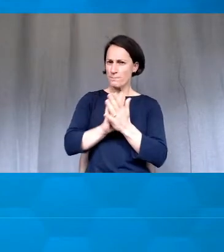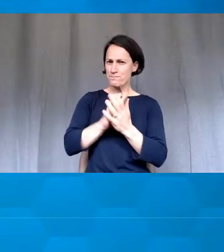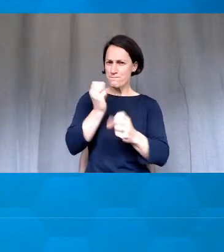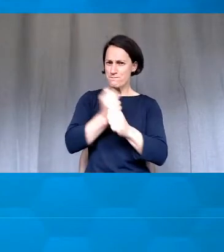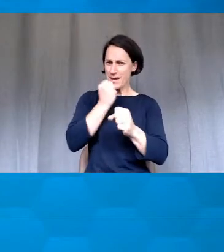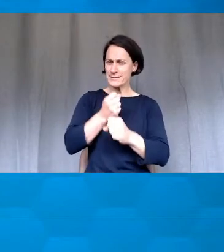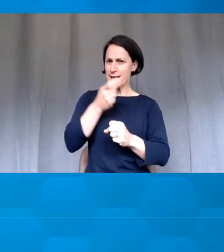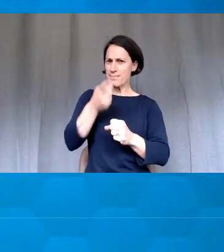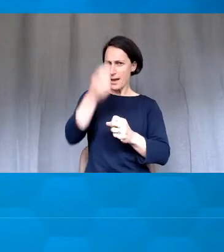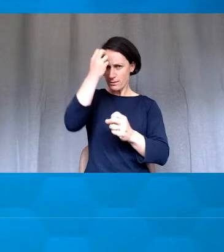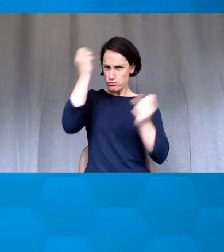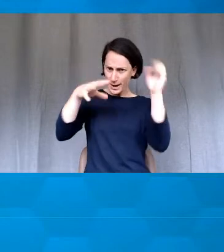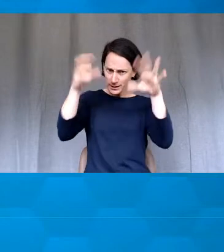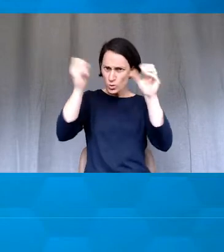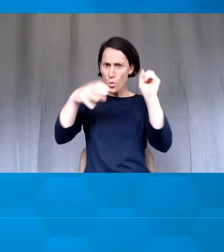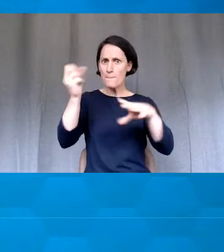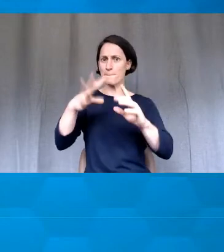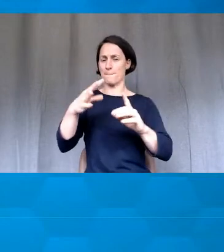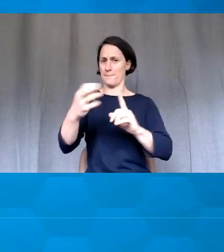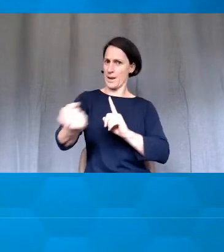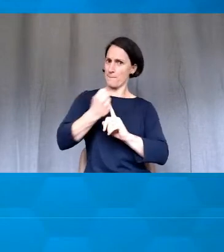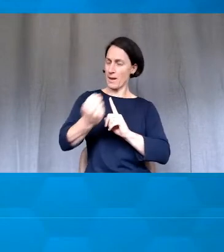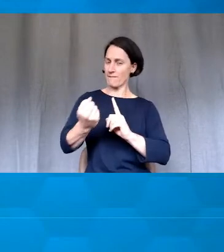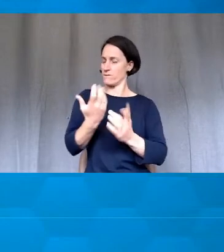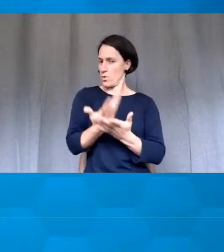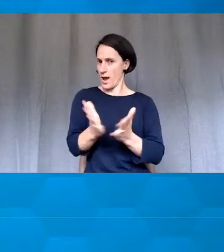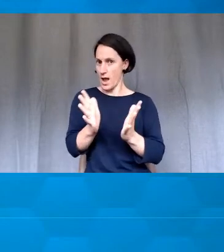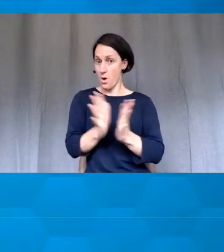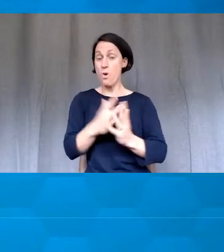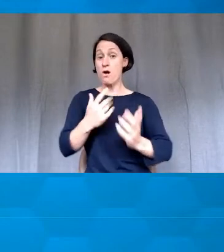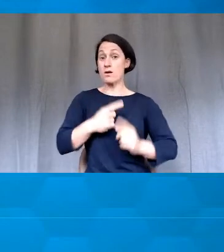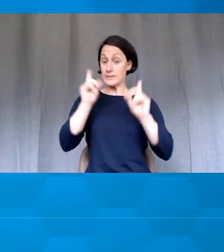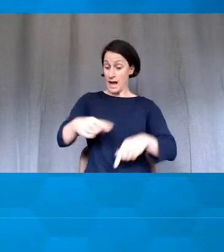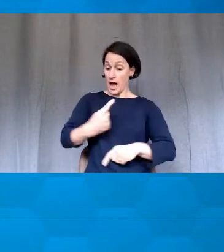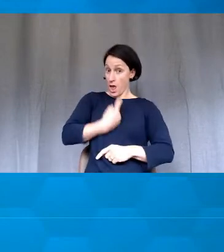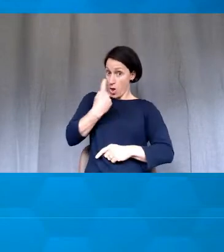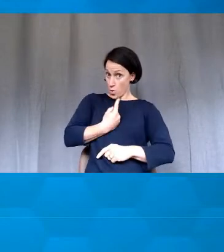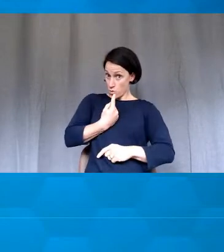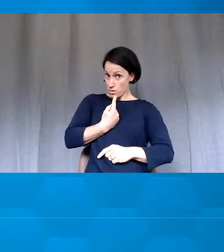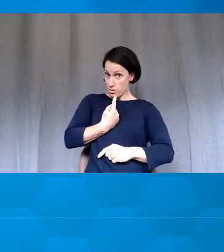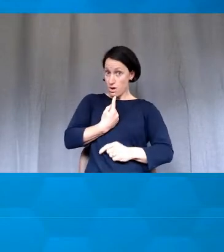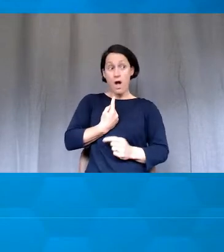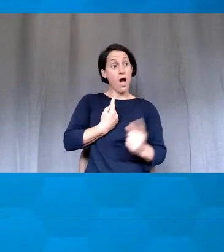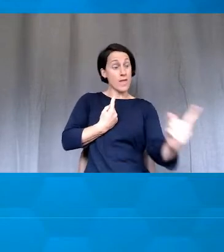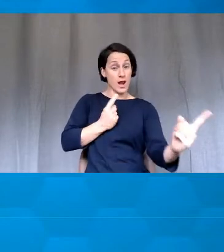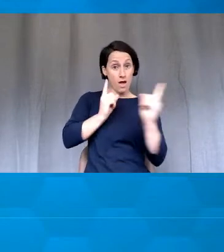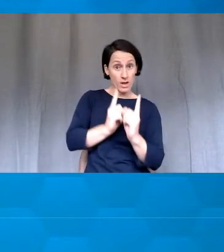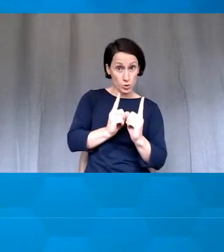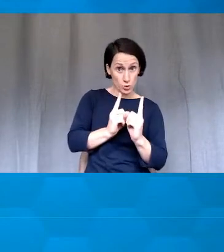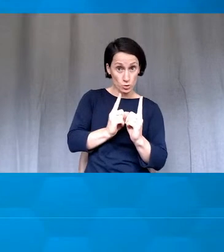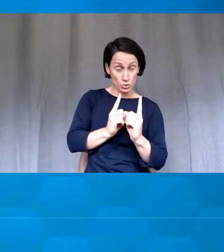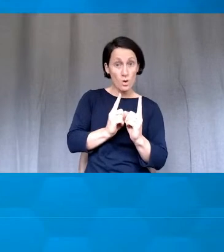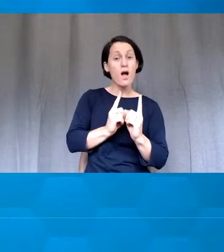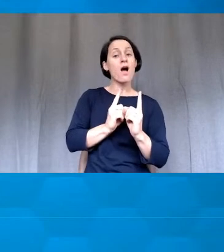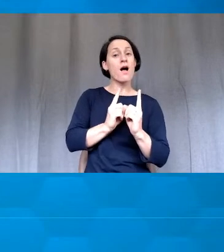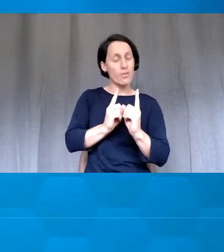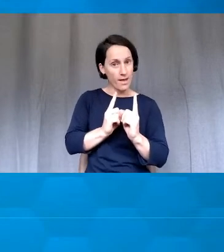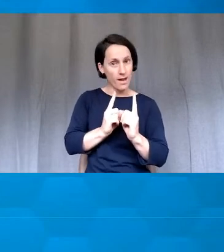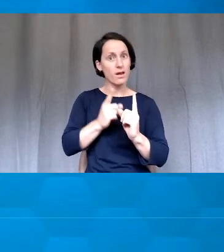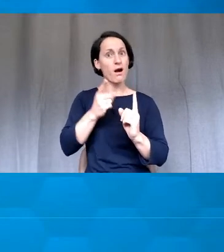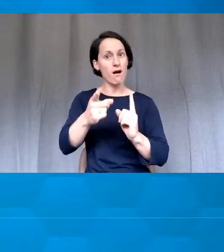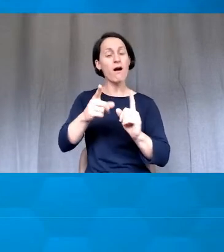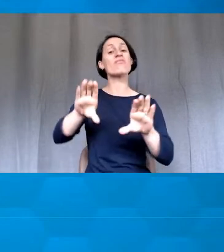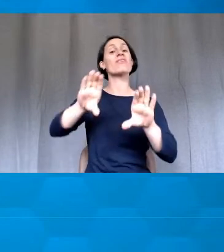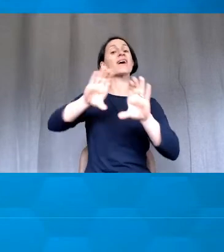positively impactful? So they brainstorm alone and then in pairs, and then I capture on the board some of their